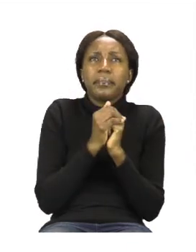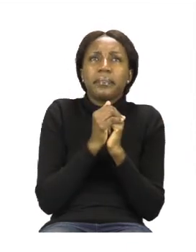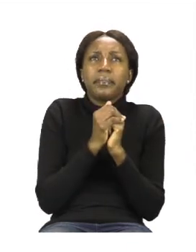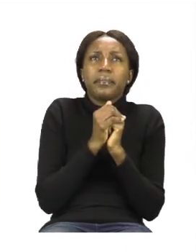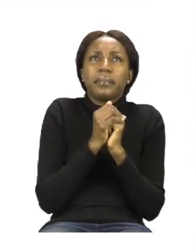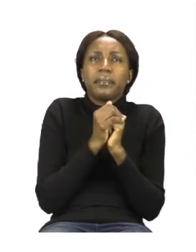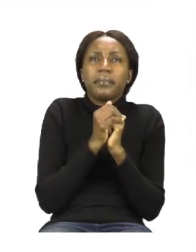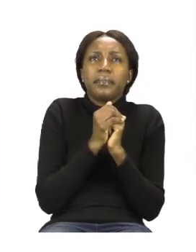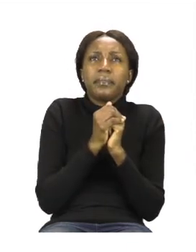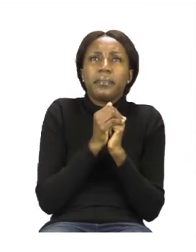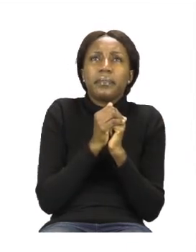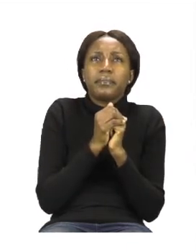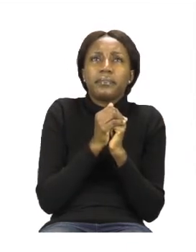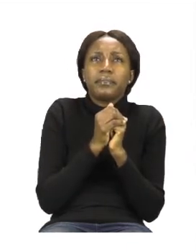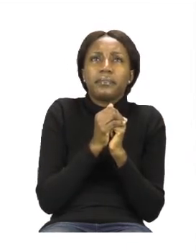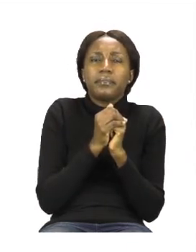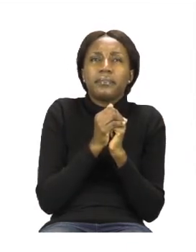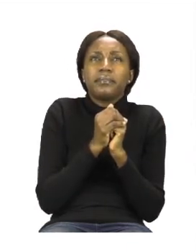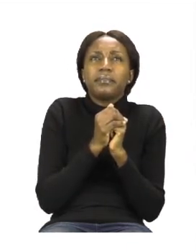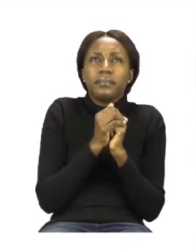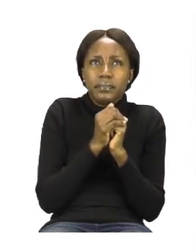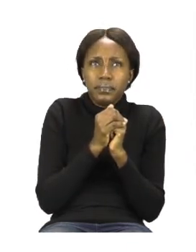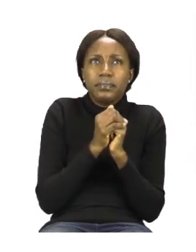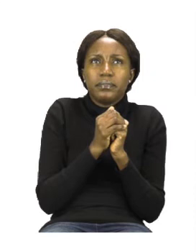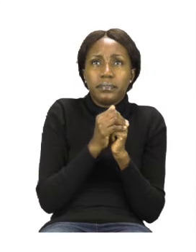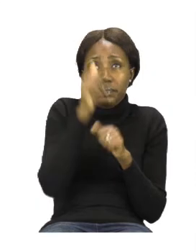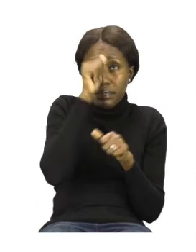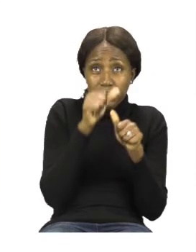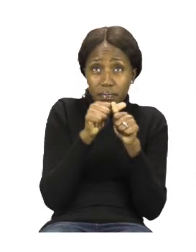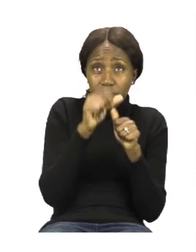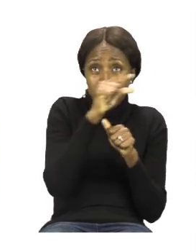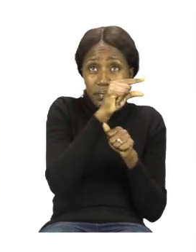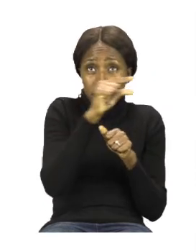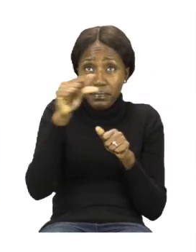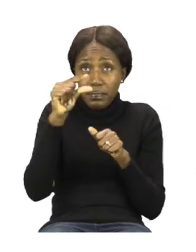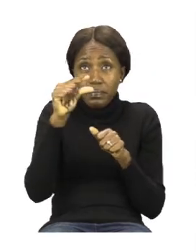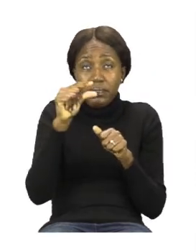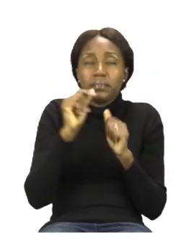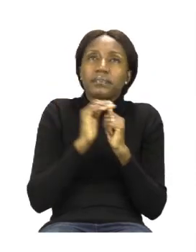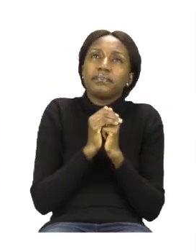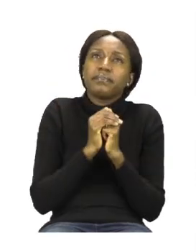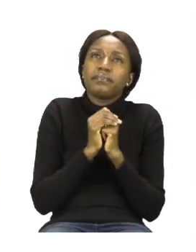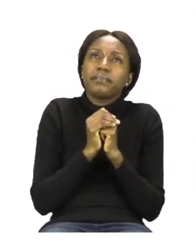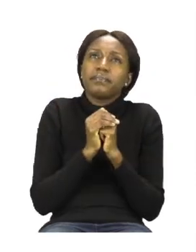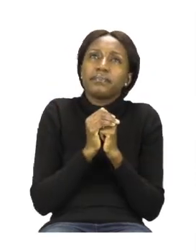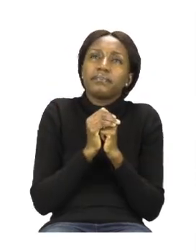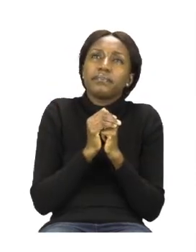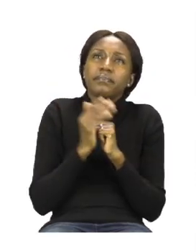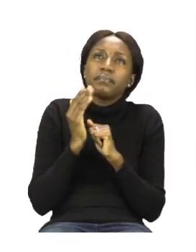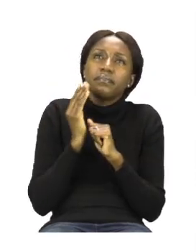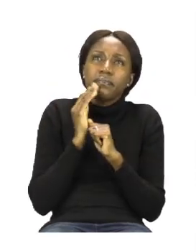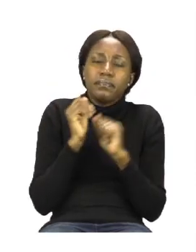letters make sounds and those sounds turn into words. So when we put sounds together,